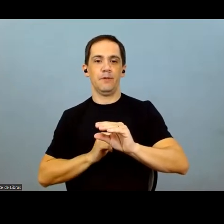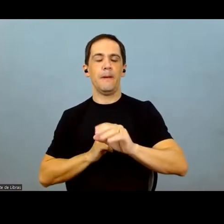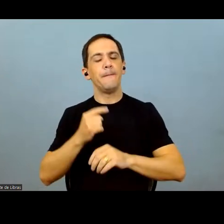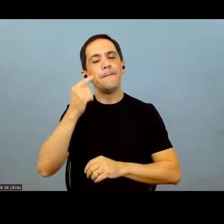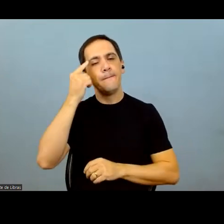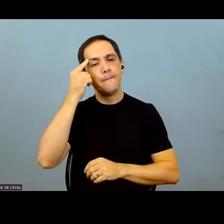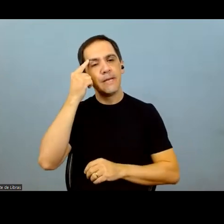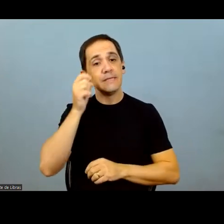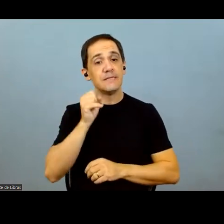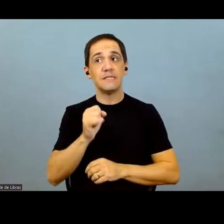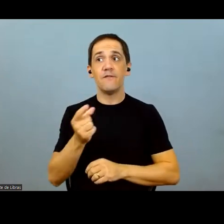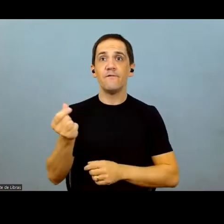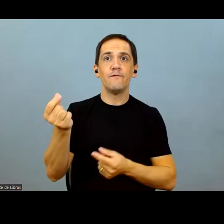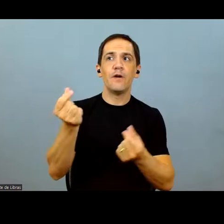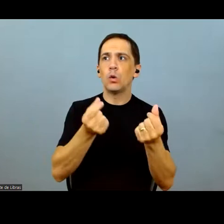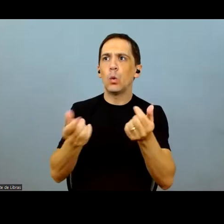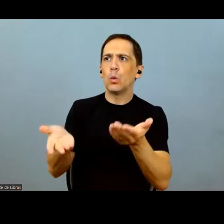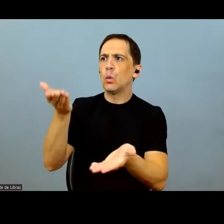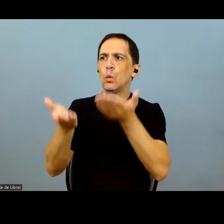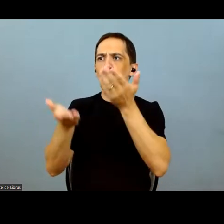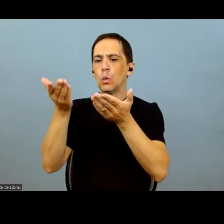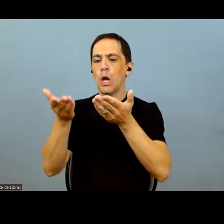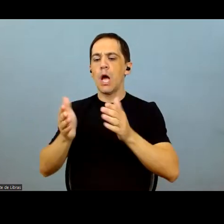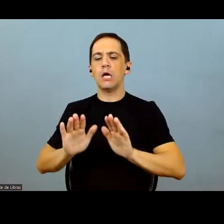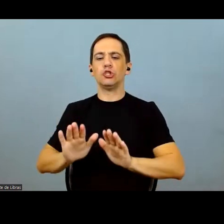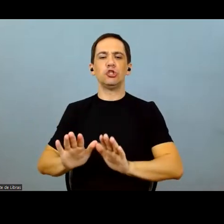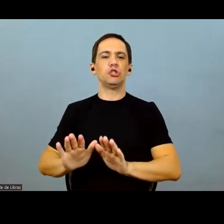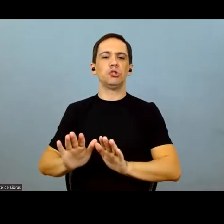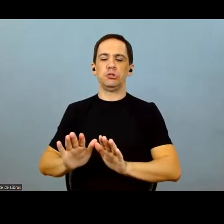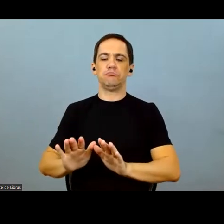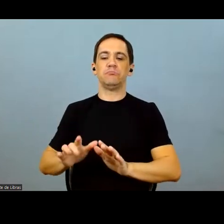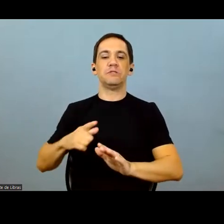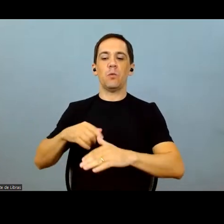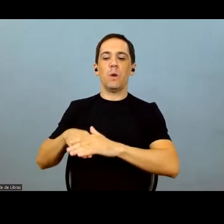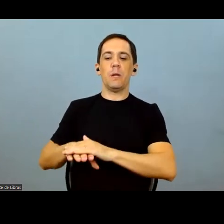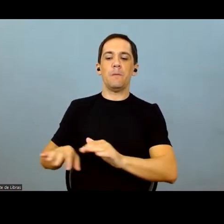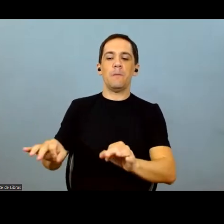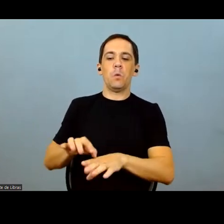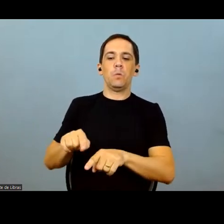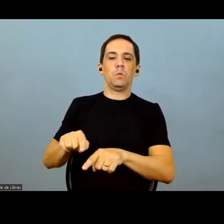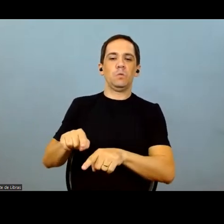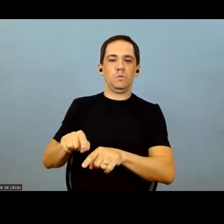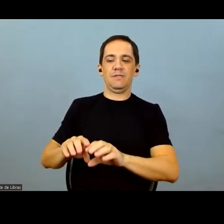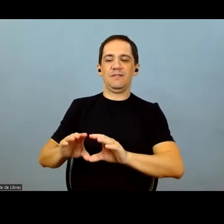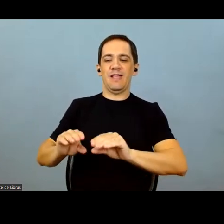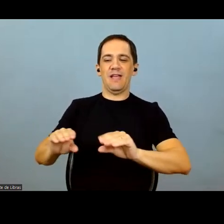So this is the only possibility we have to save on fertilizer without